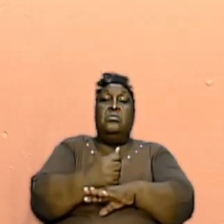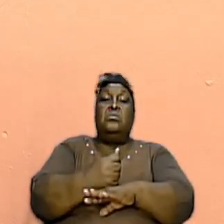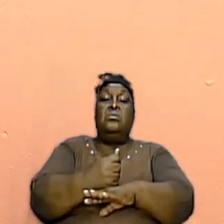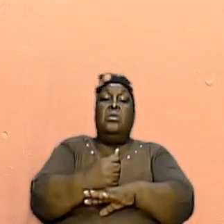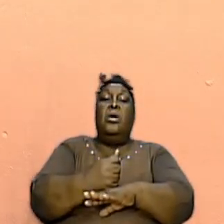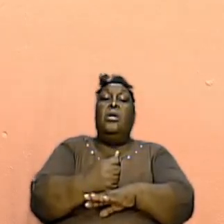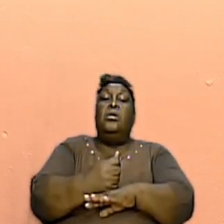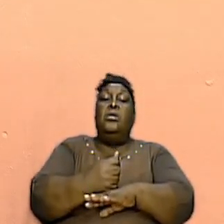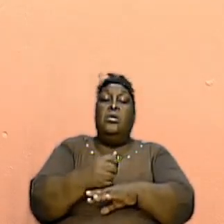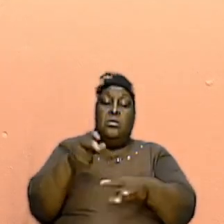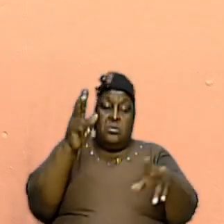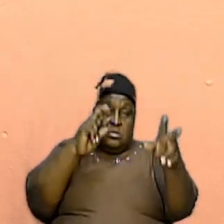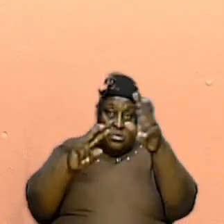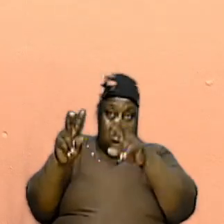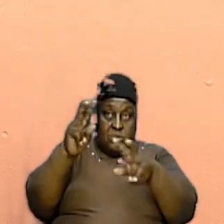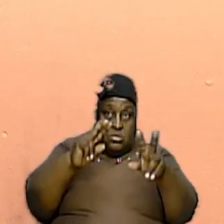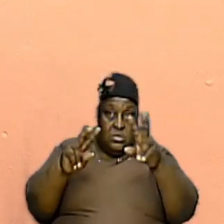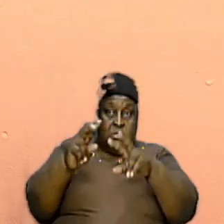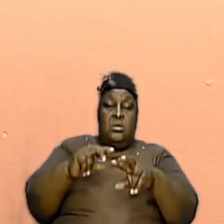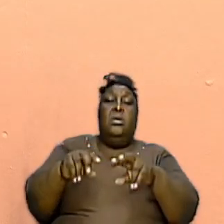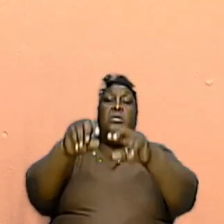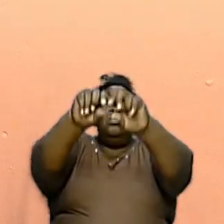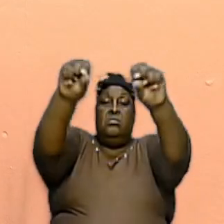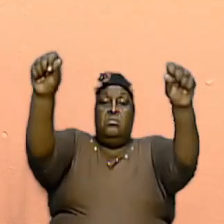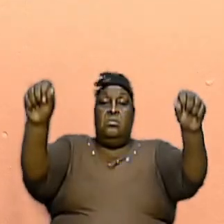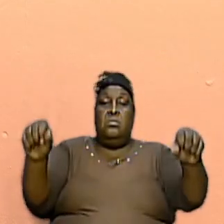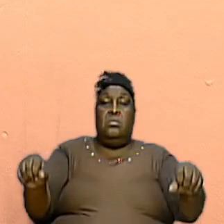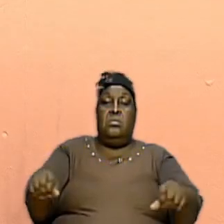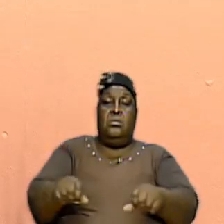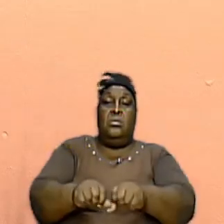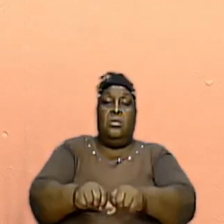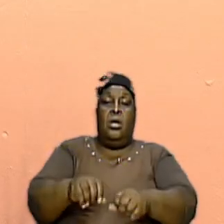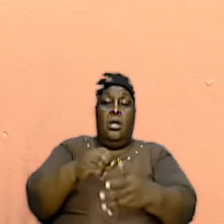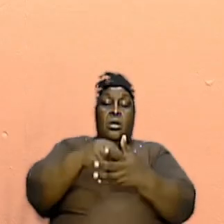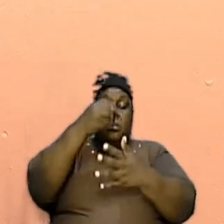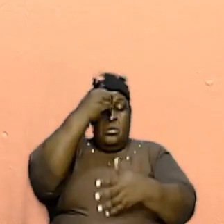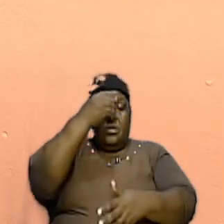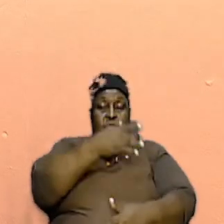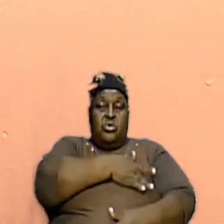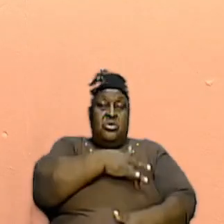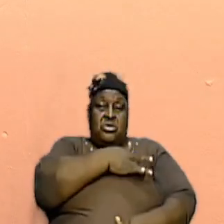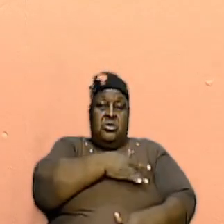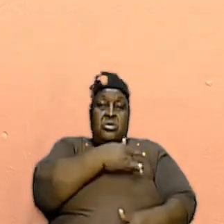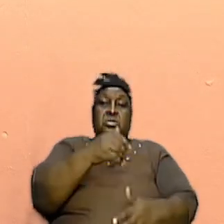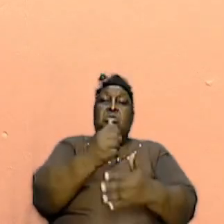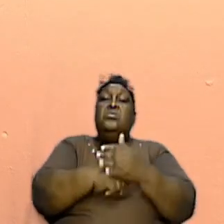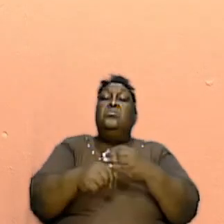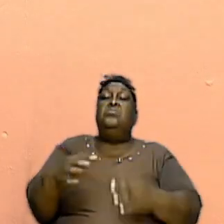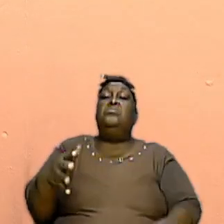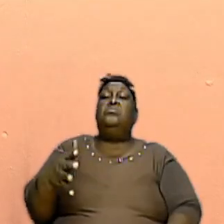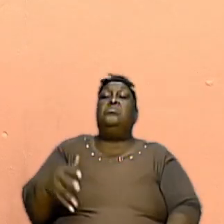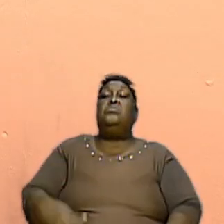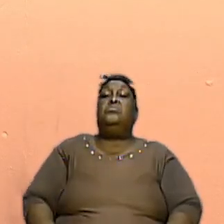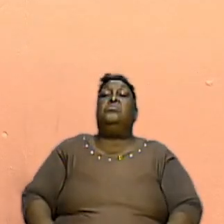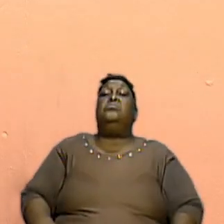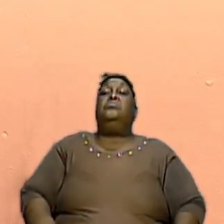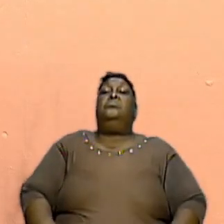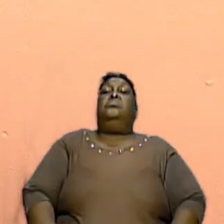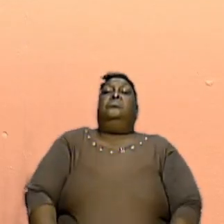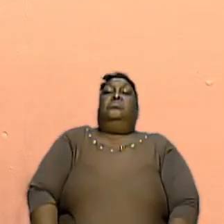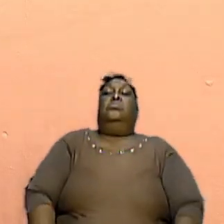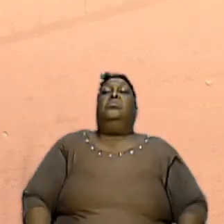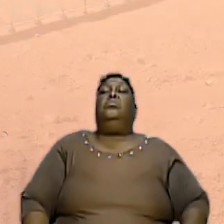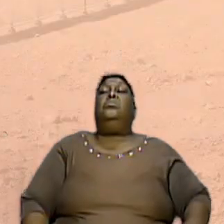we delve a little bit deeper and learn to appreciate some things very very important so let's look at the screen and